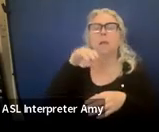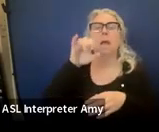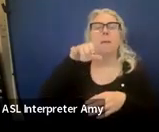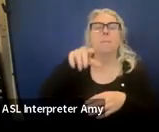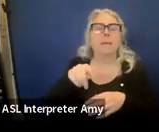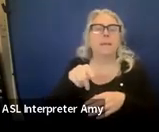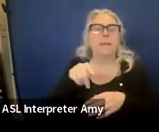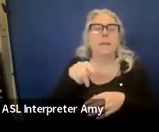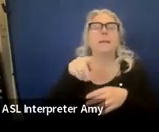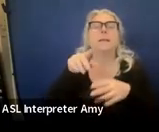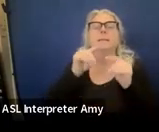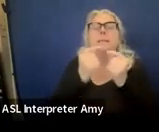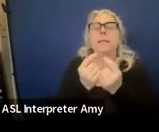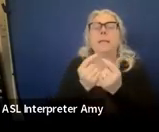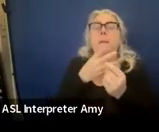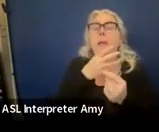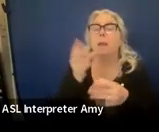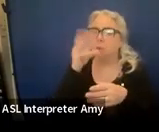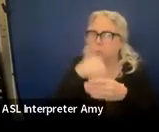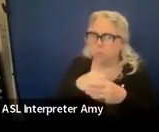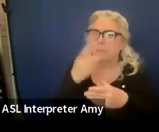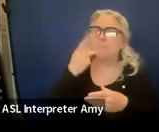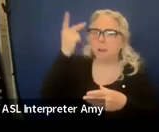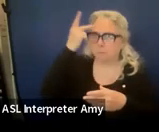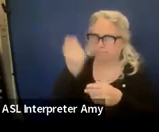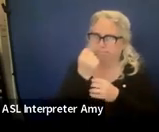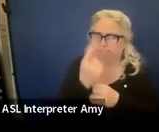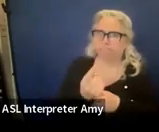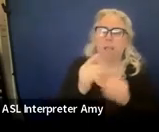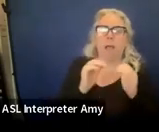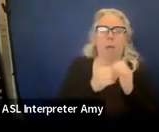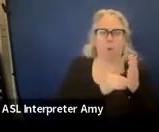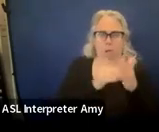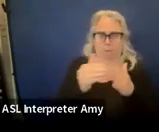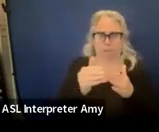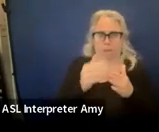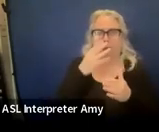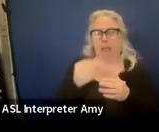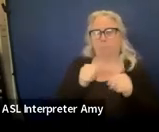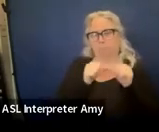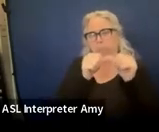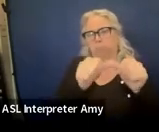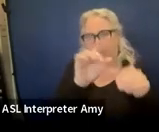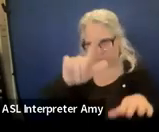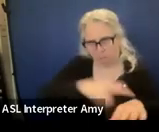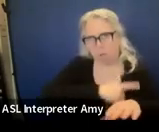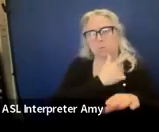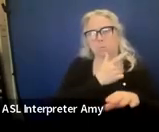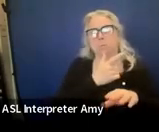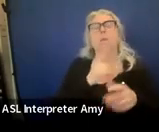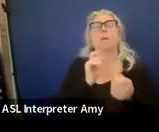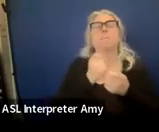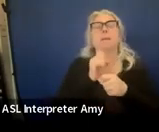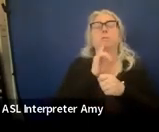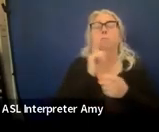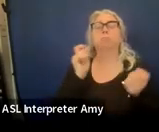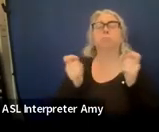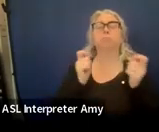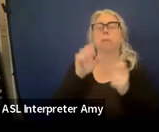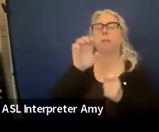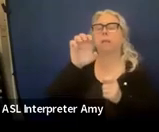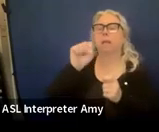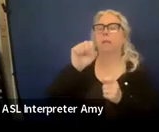including the parent, understands that frequency and then the duration. And just make sure to adjust those ESY